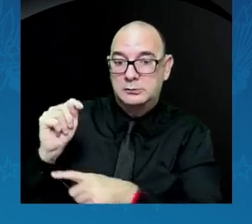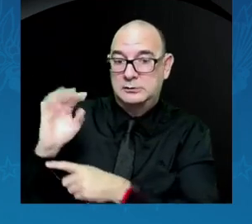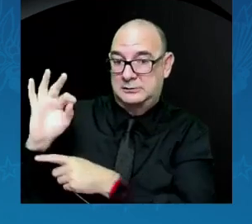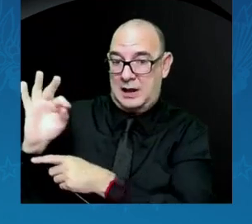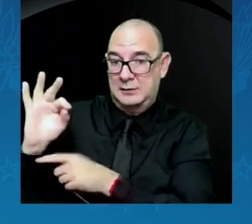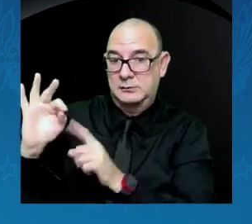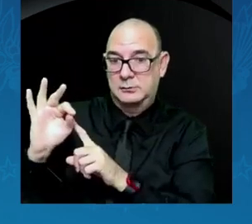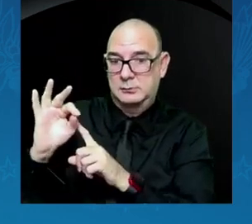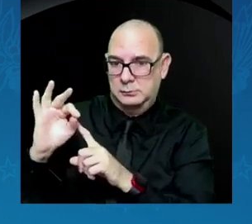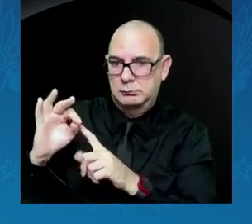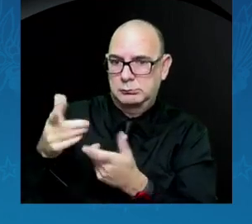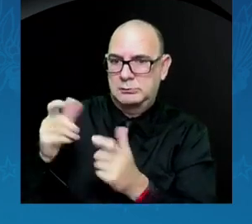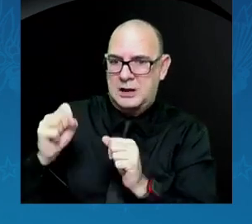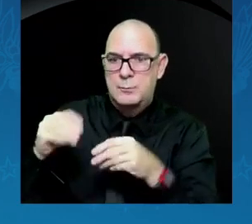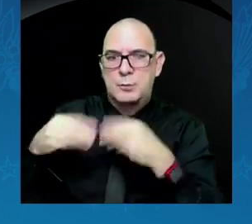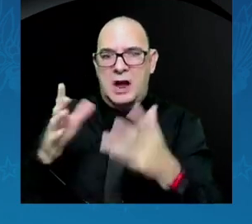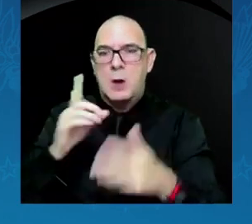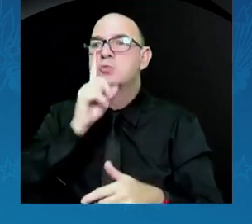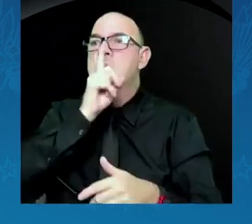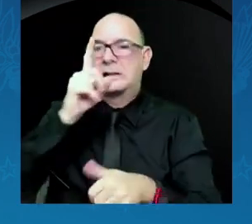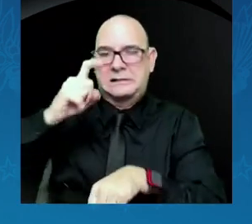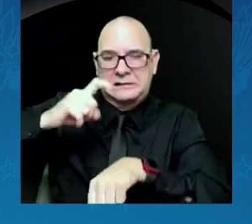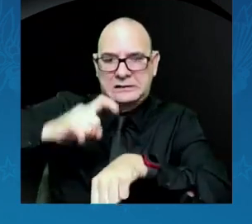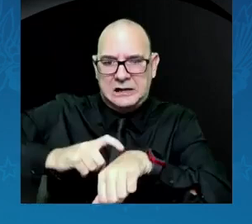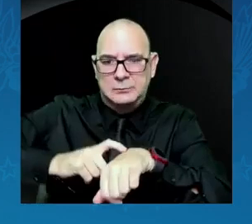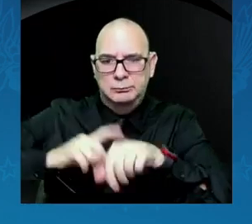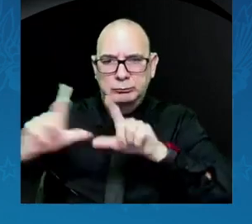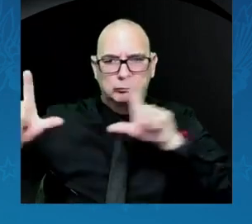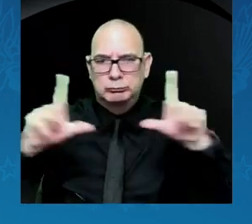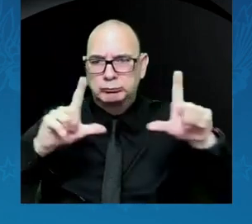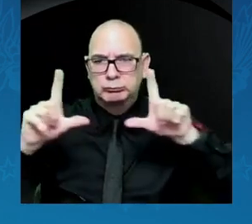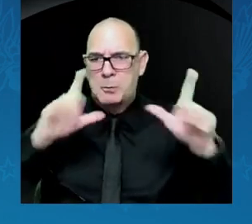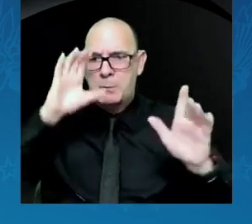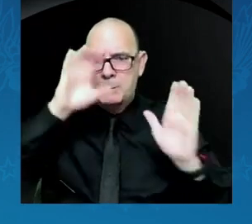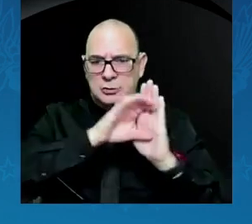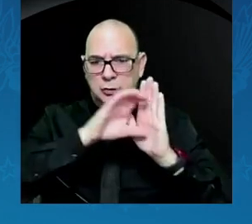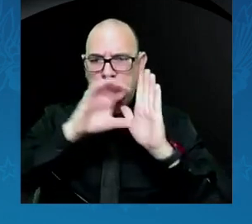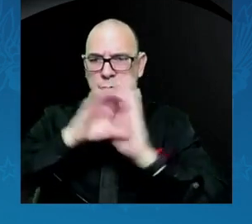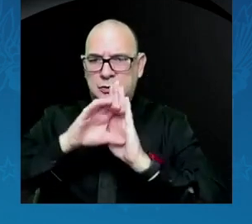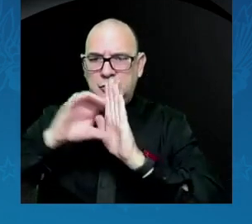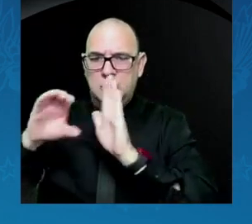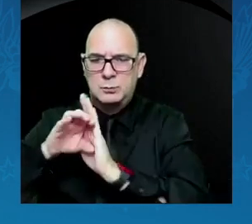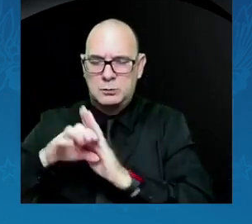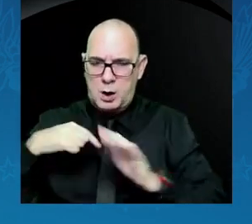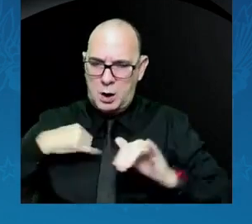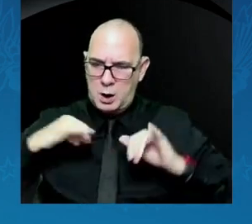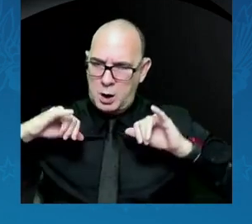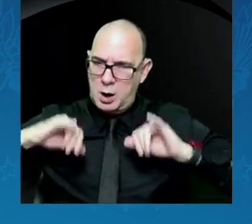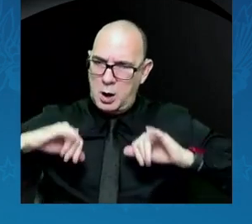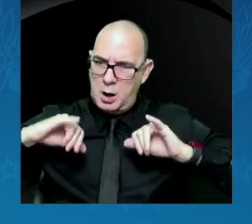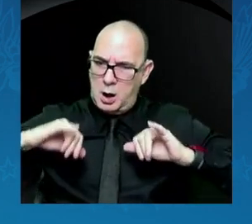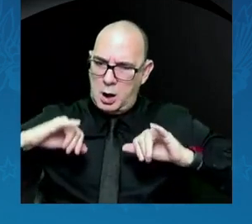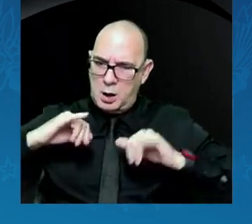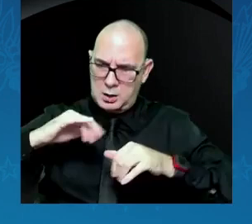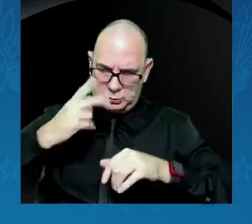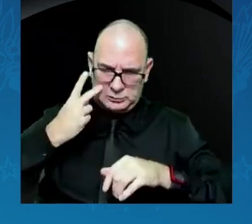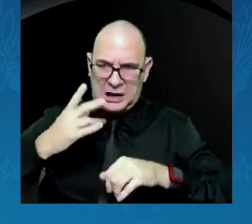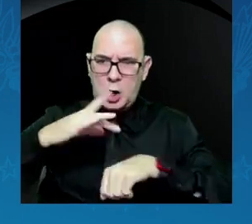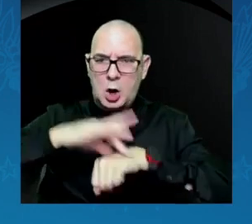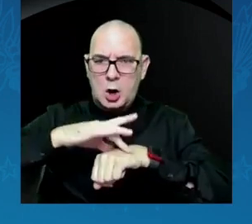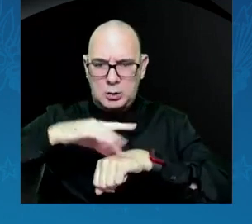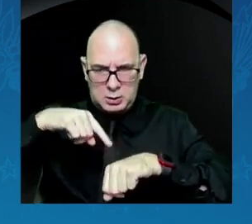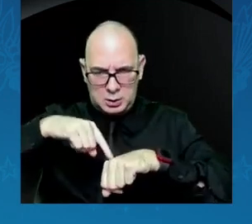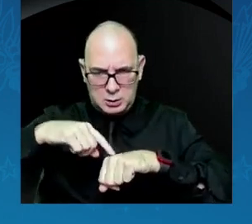of our nation's landscape as natural disasters are increasing in frequency and ferocity